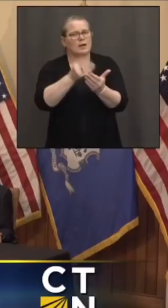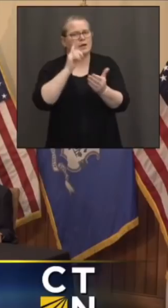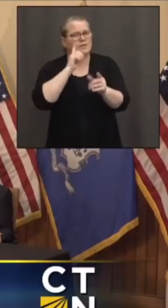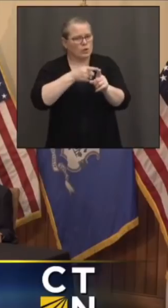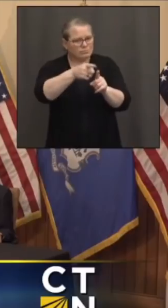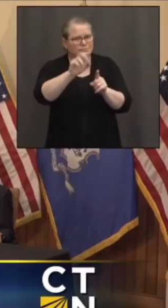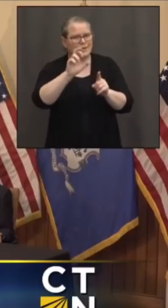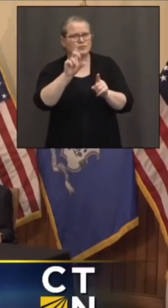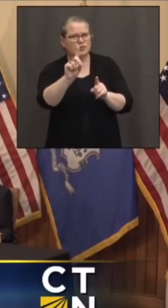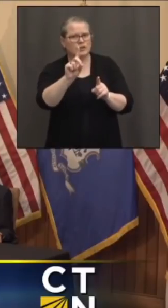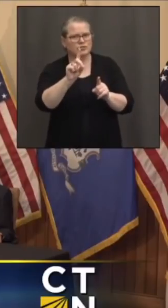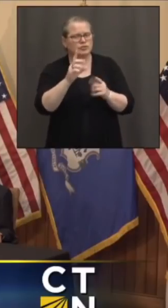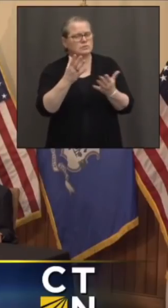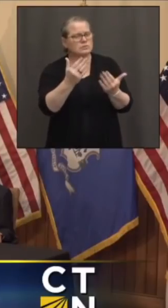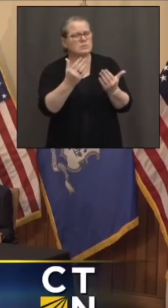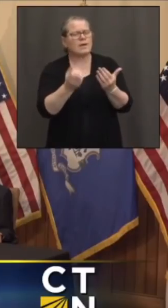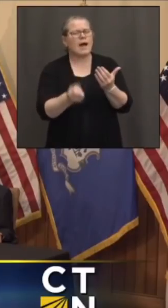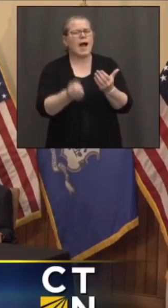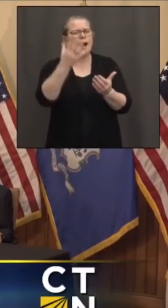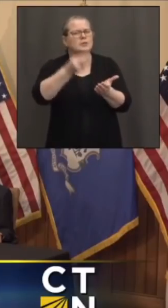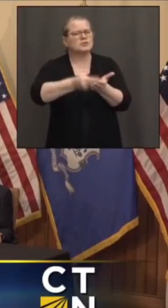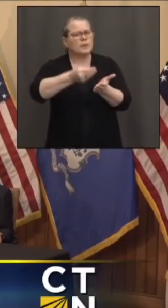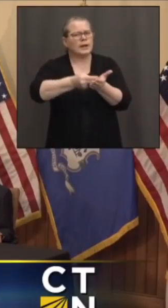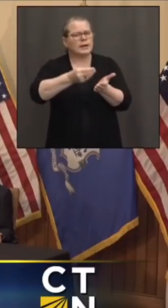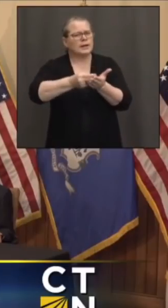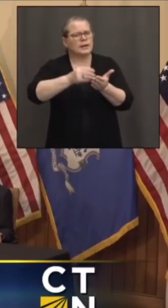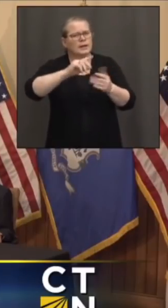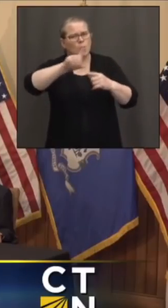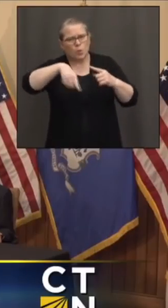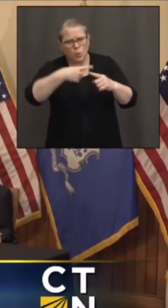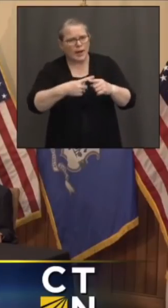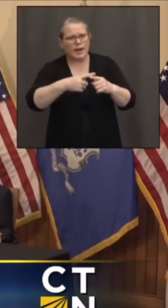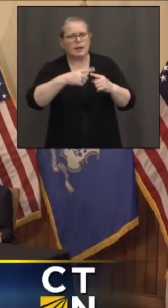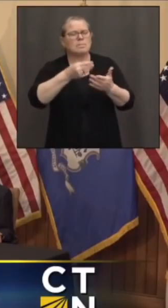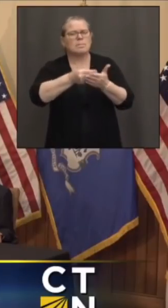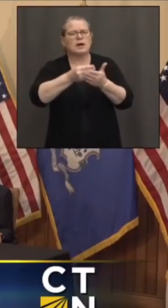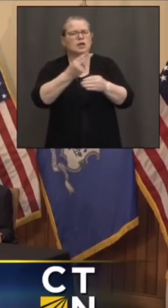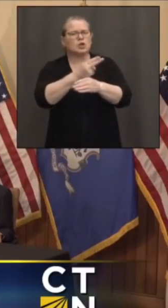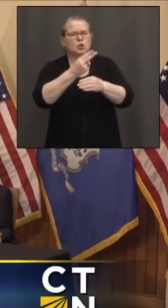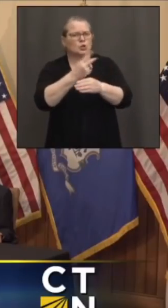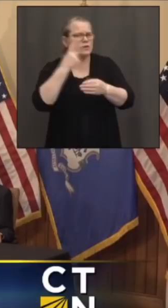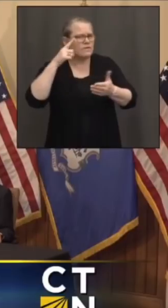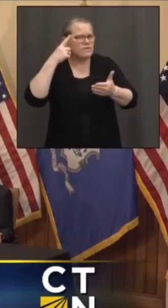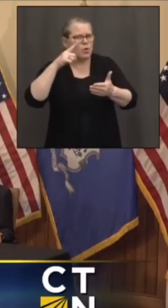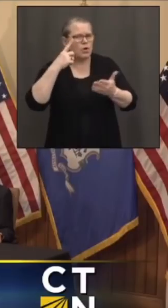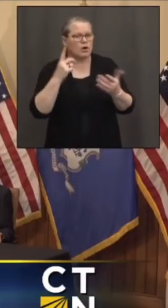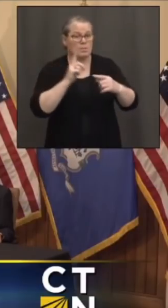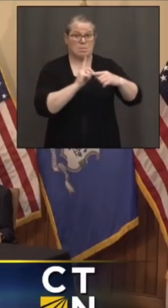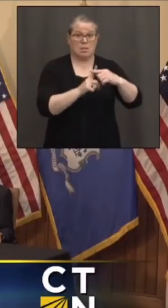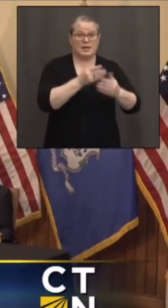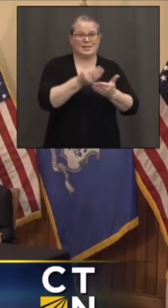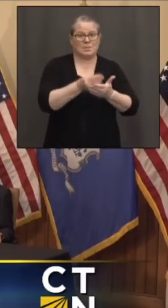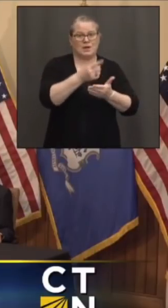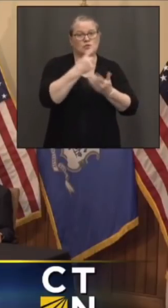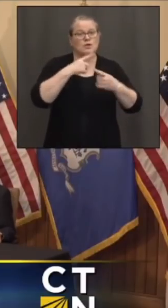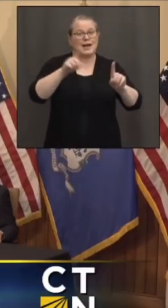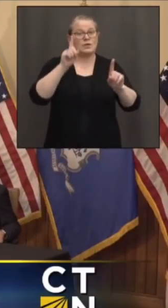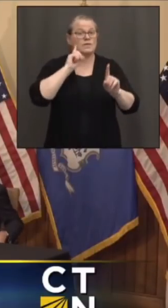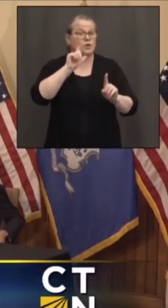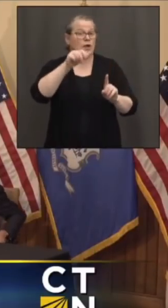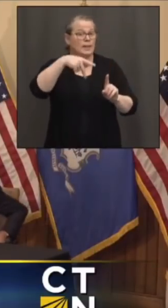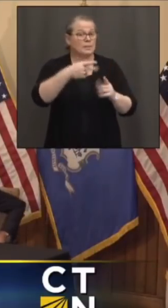you quantify how much money and when and what that money will be used to for in addition to the money that you announced for LEAP?